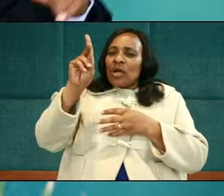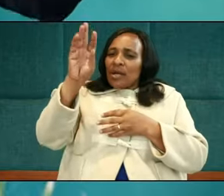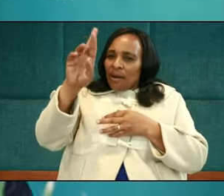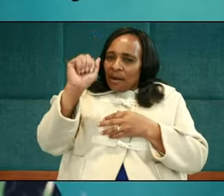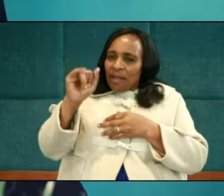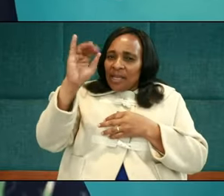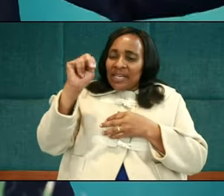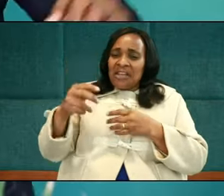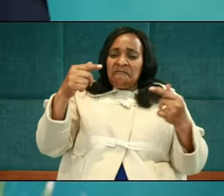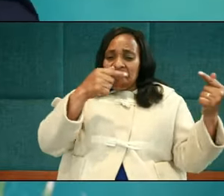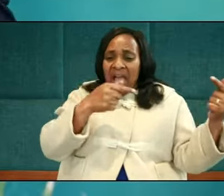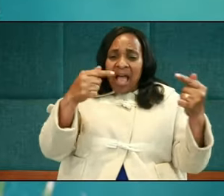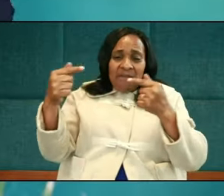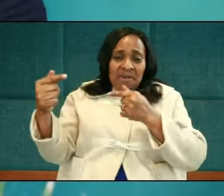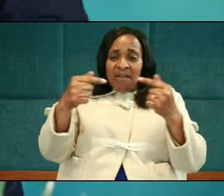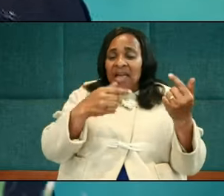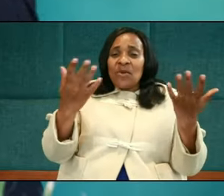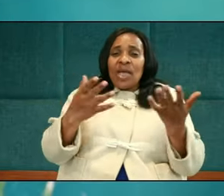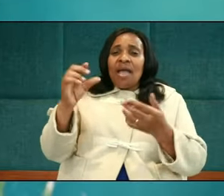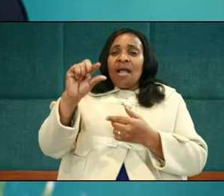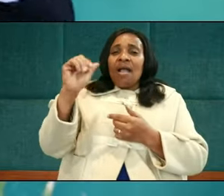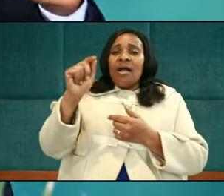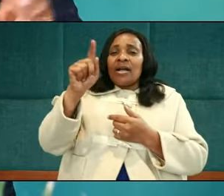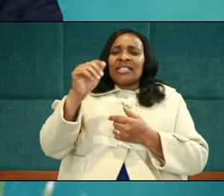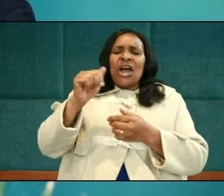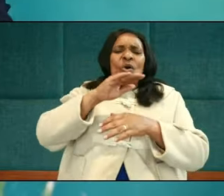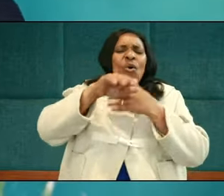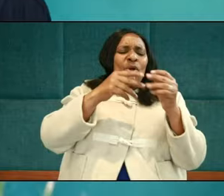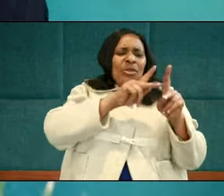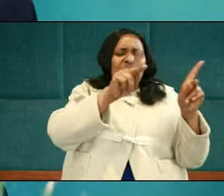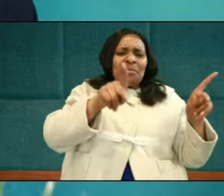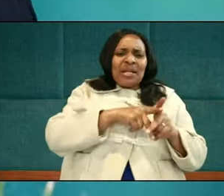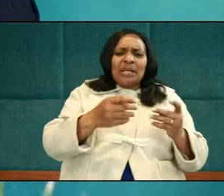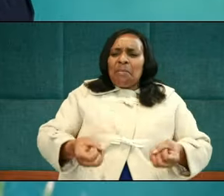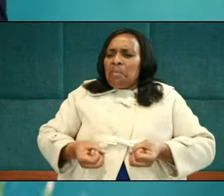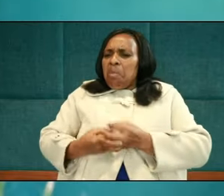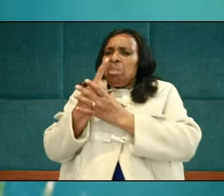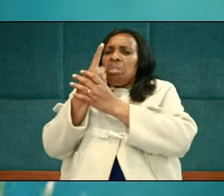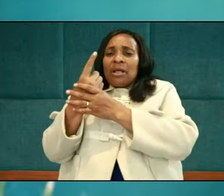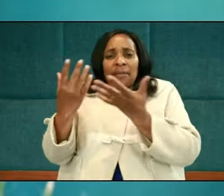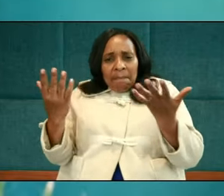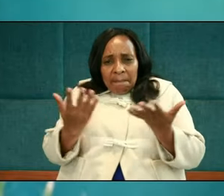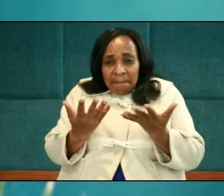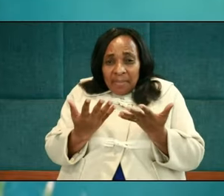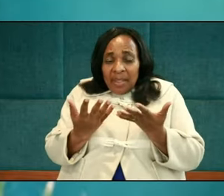We see fighting in Gaza. And all of these places, as you look at the global, you know,